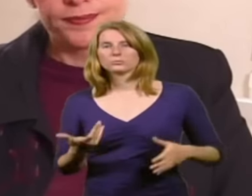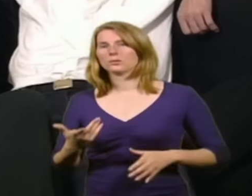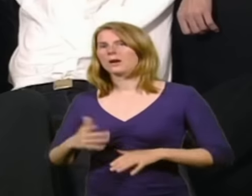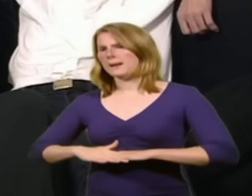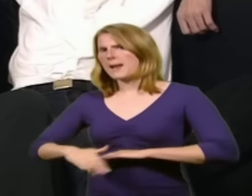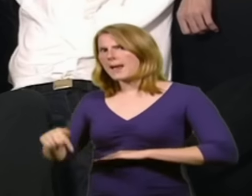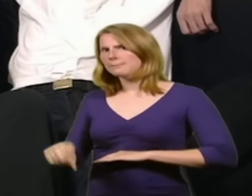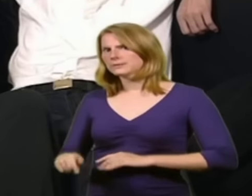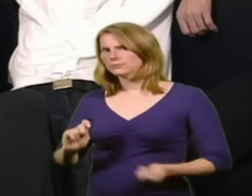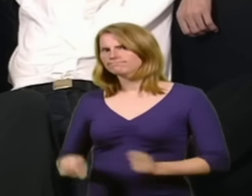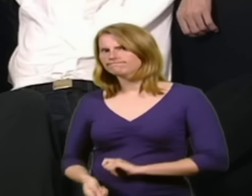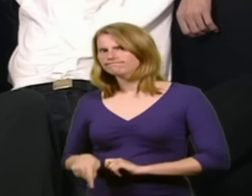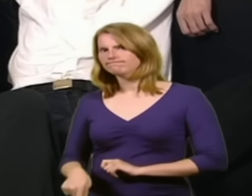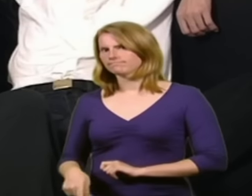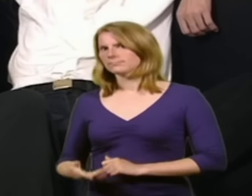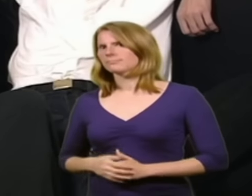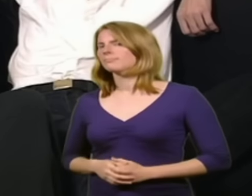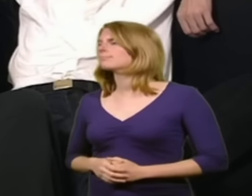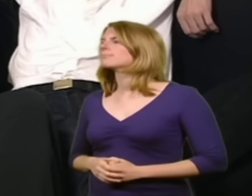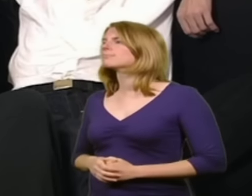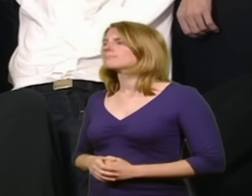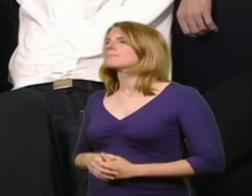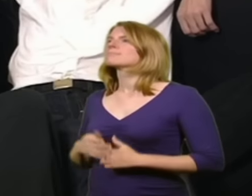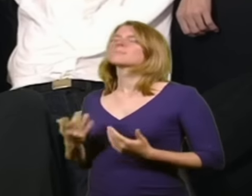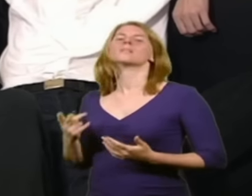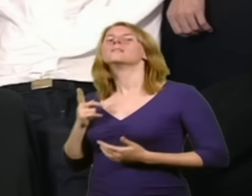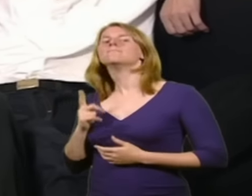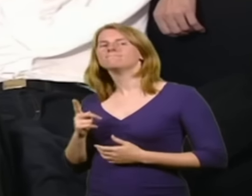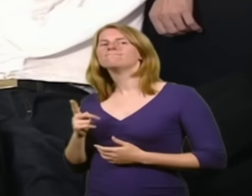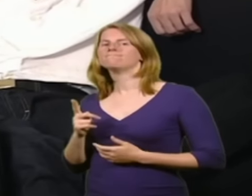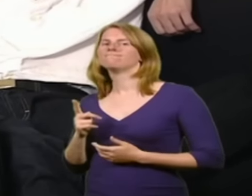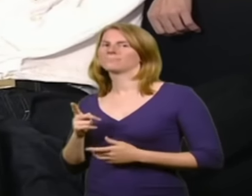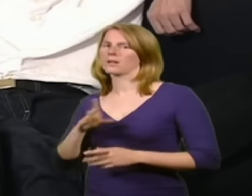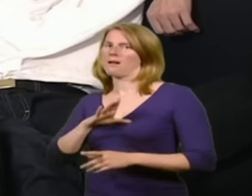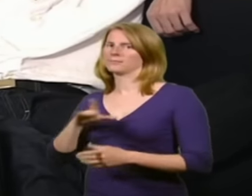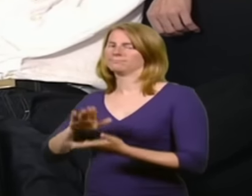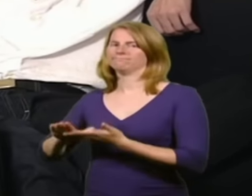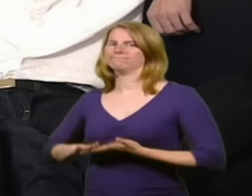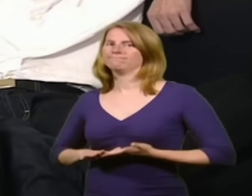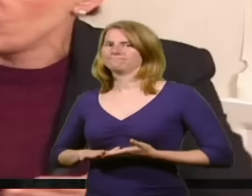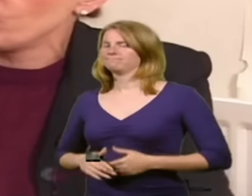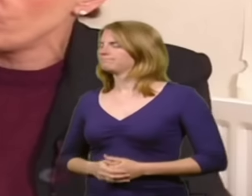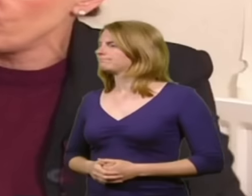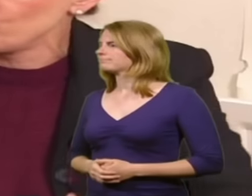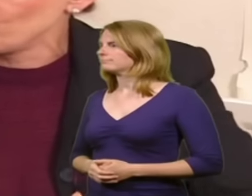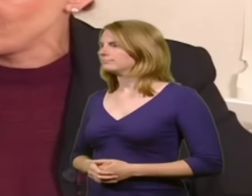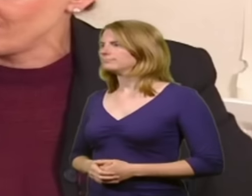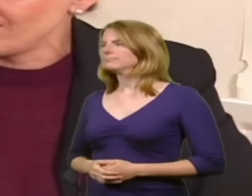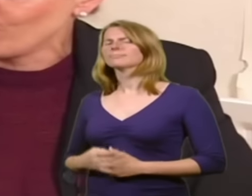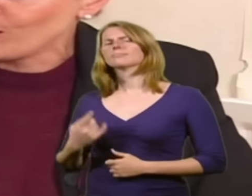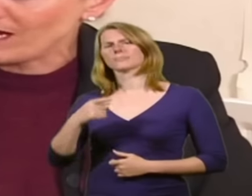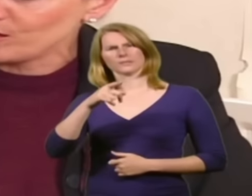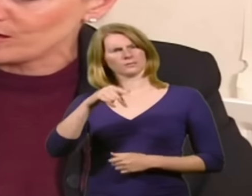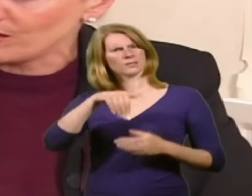and the garden. I mean, this really is a case of not making use of what you have. I mean, you're in the furniture